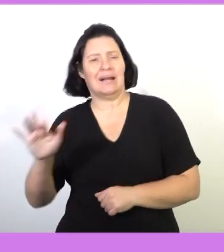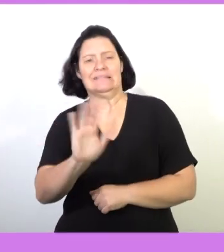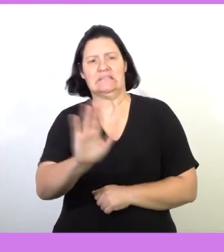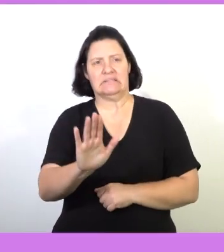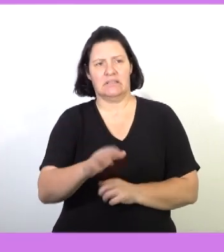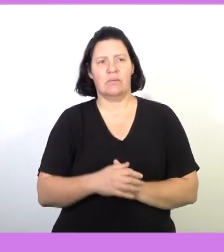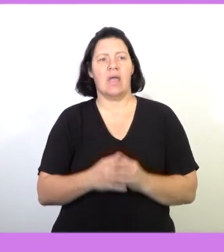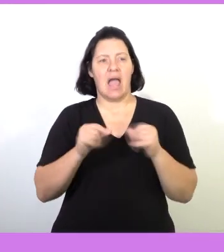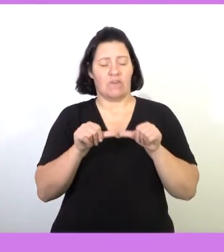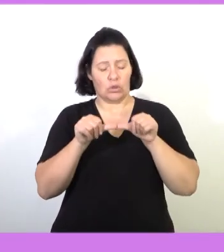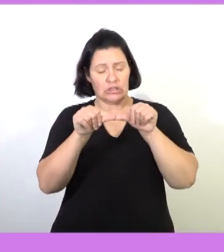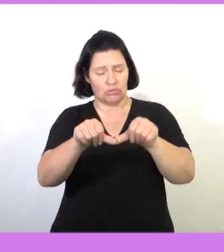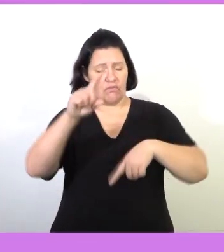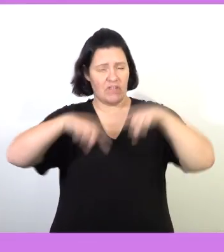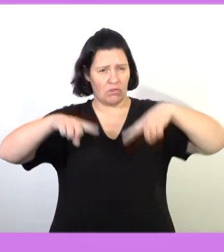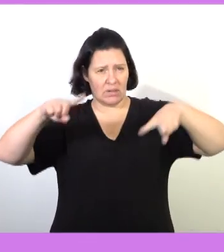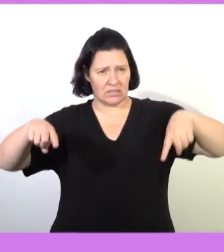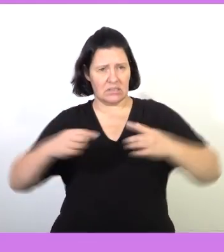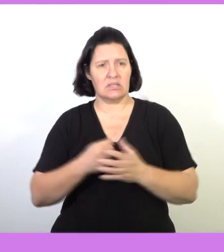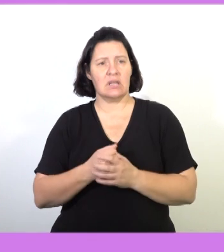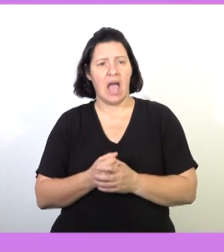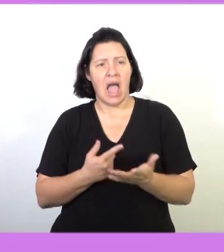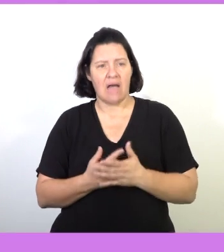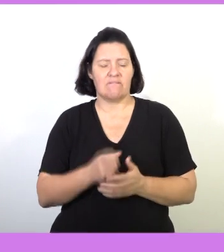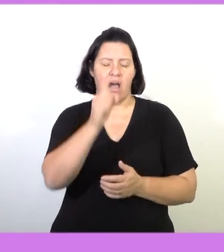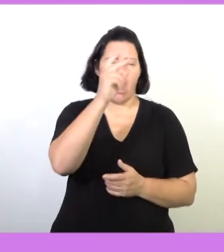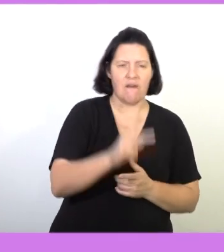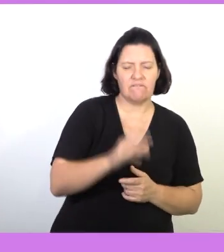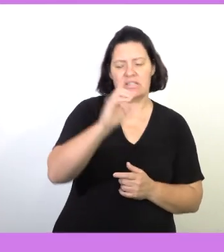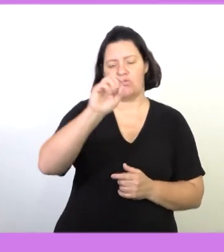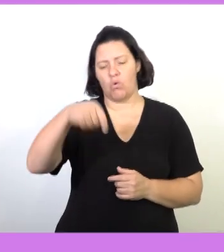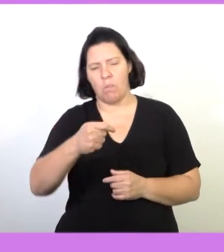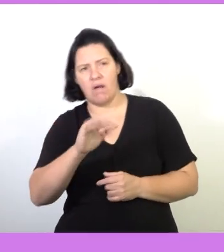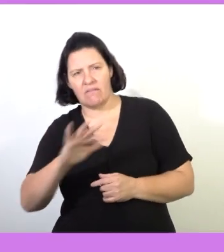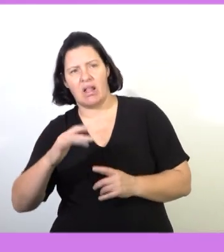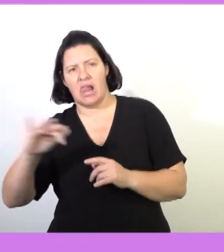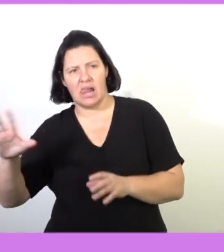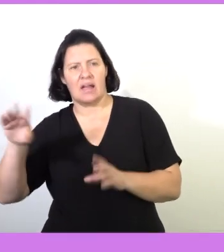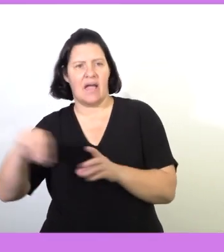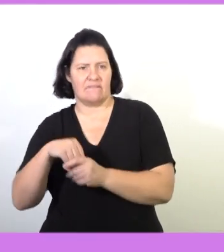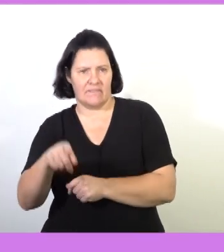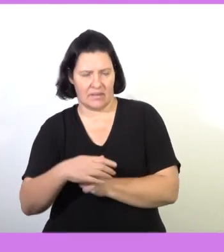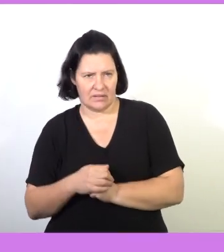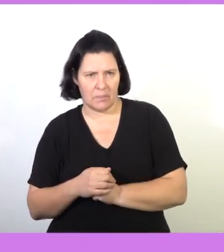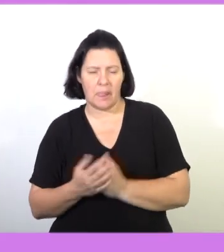continuous variables which are values that are fractions or decimals. They include 1 over